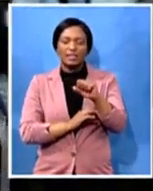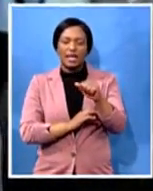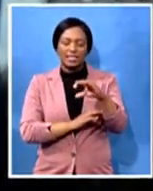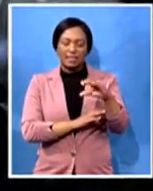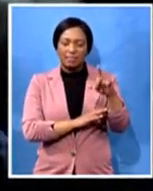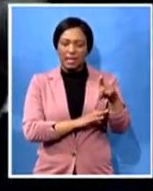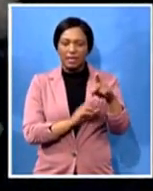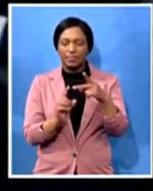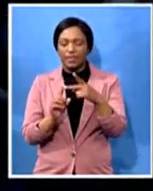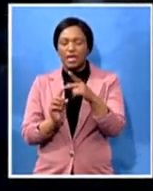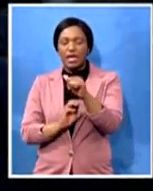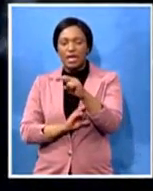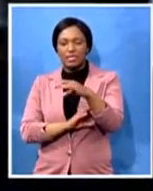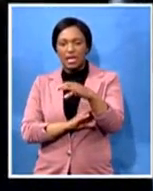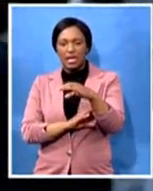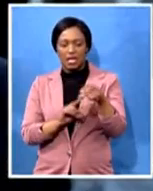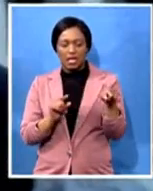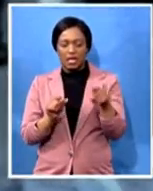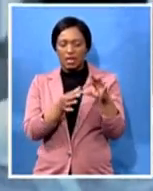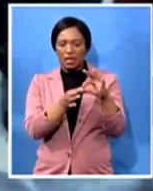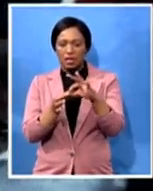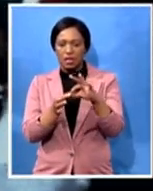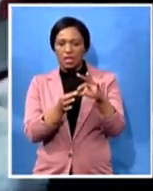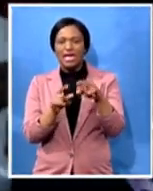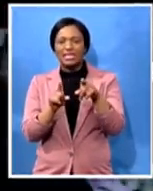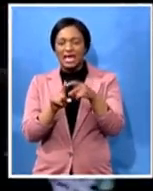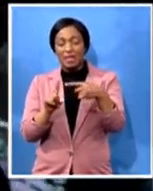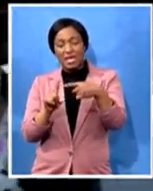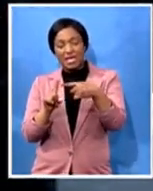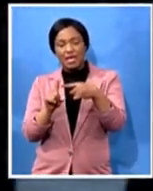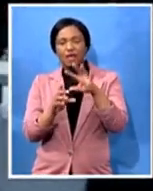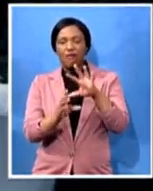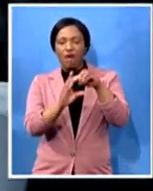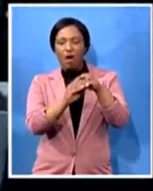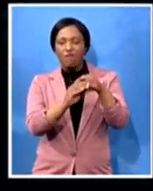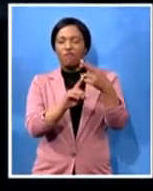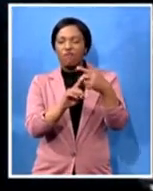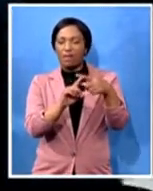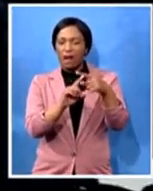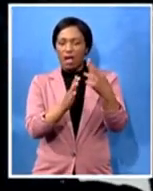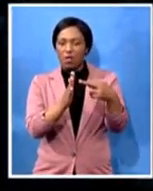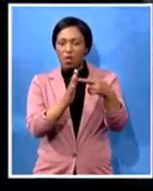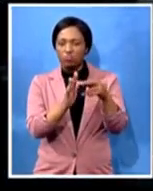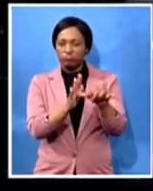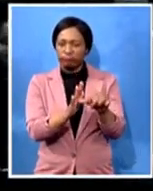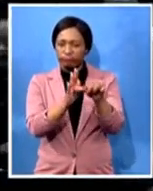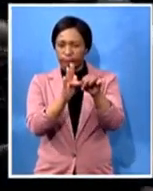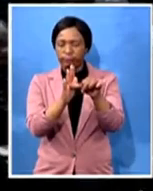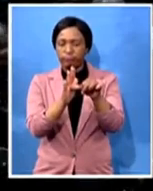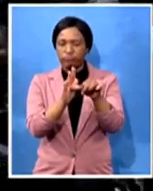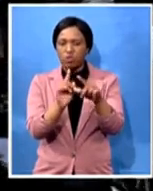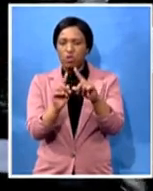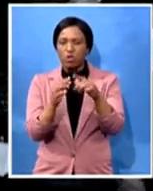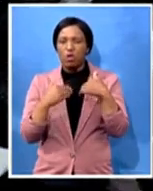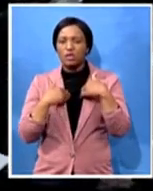role there uh starting from uh base in the youth wing of the youth league